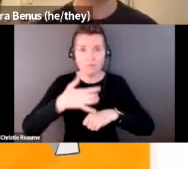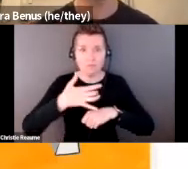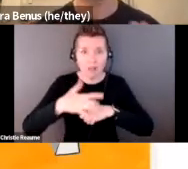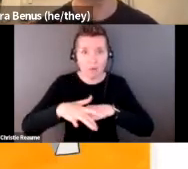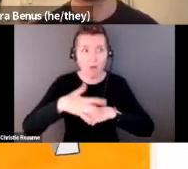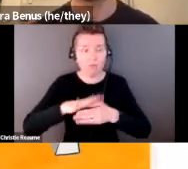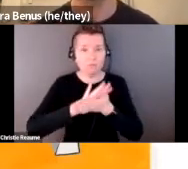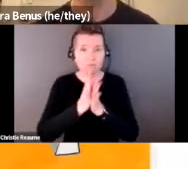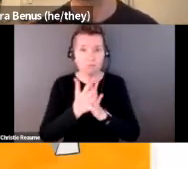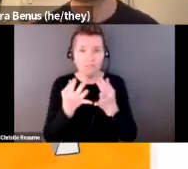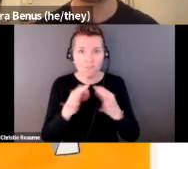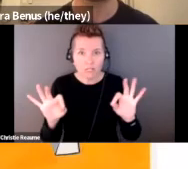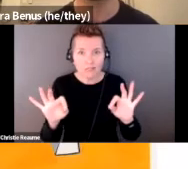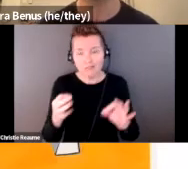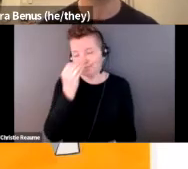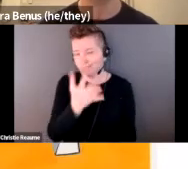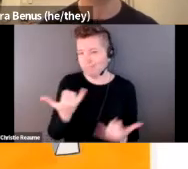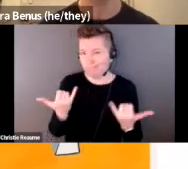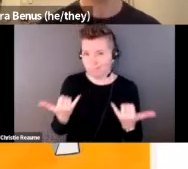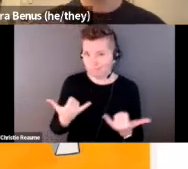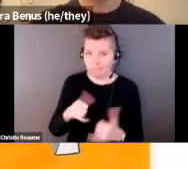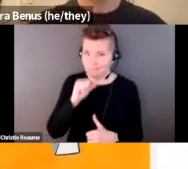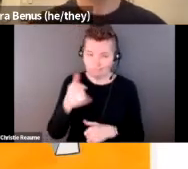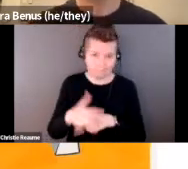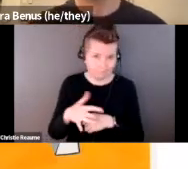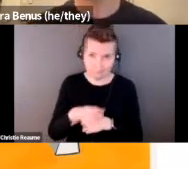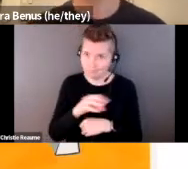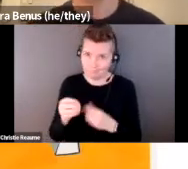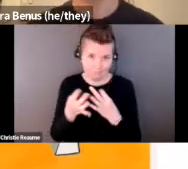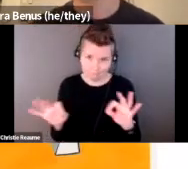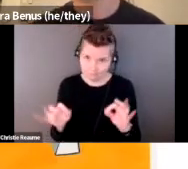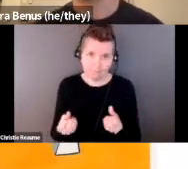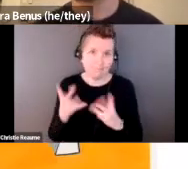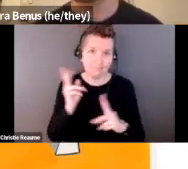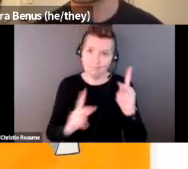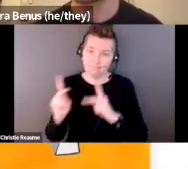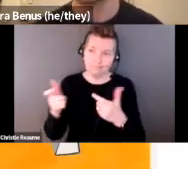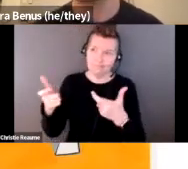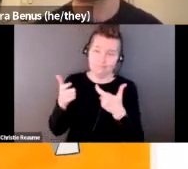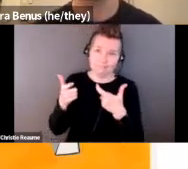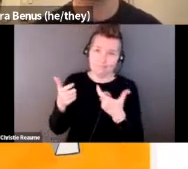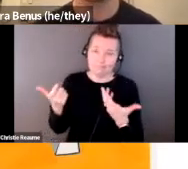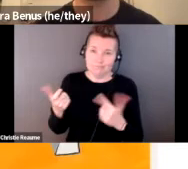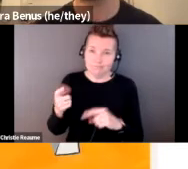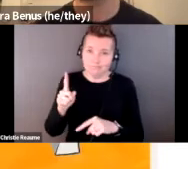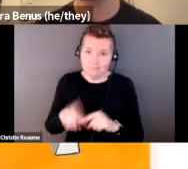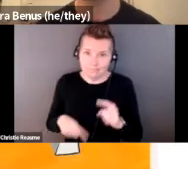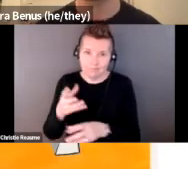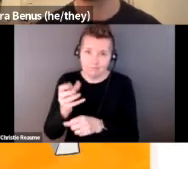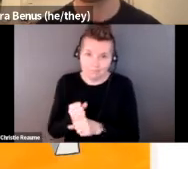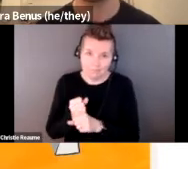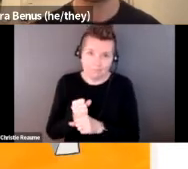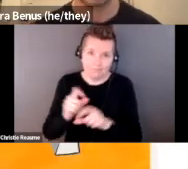it's no longer the case for a lot of people without insurance in the United States,